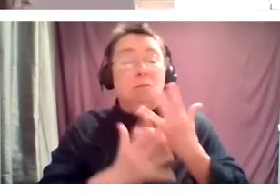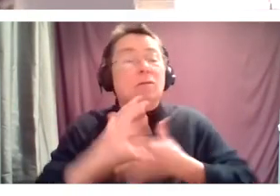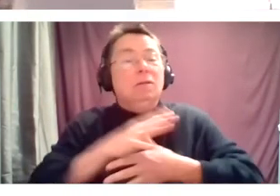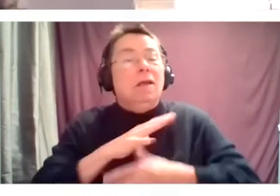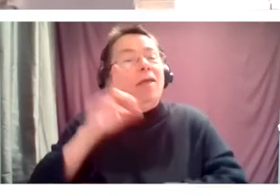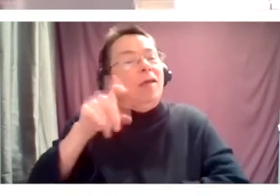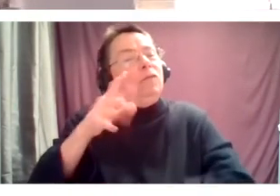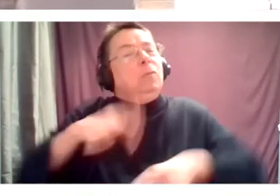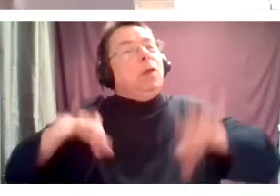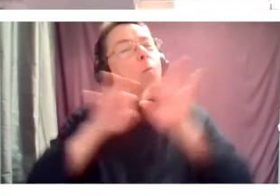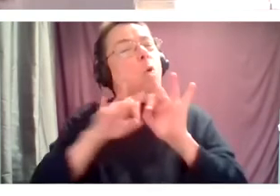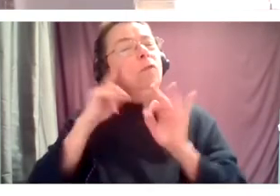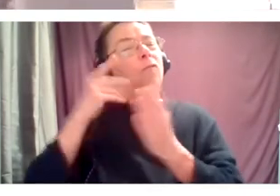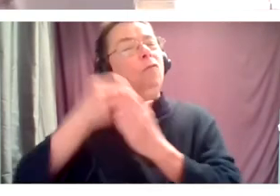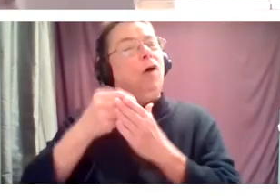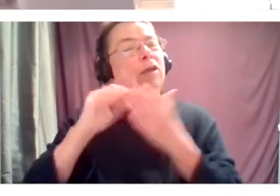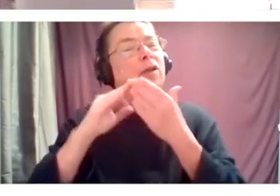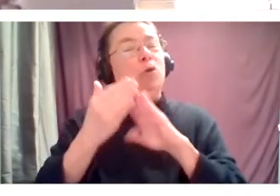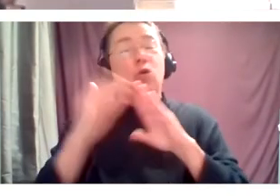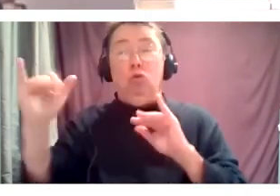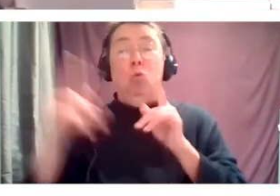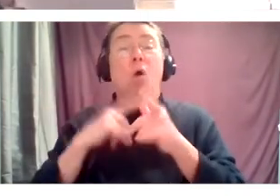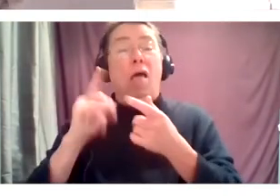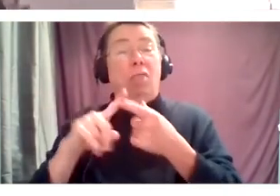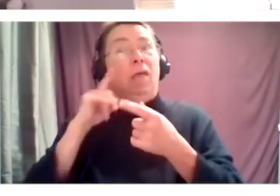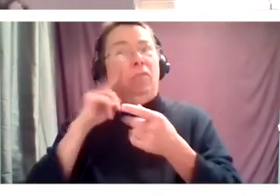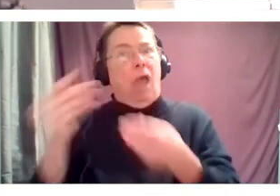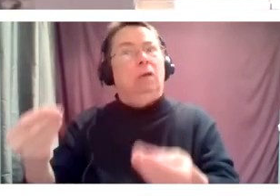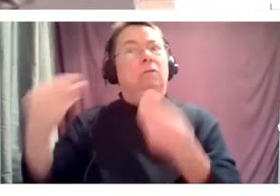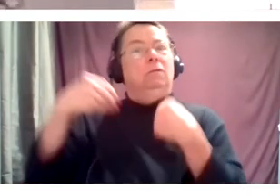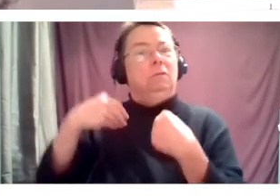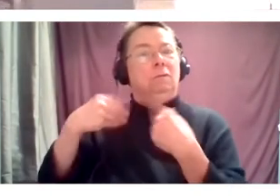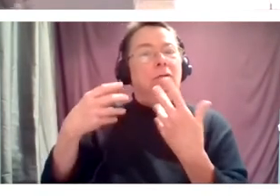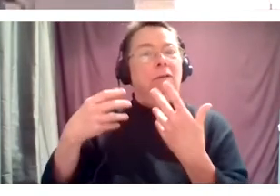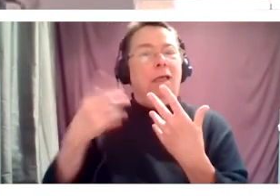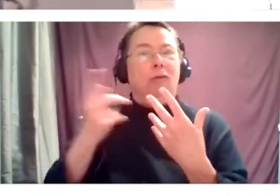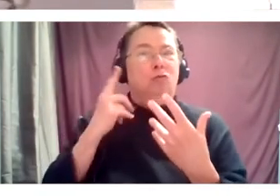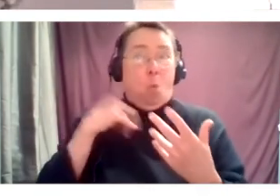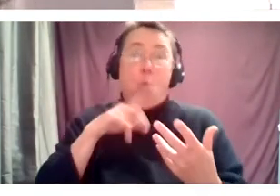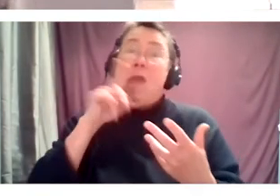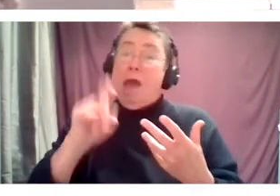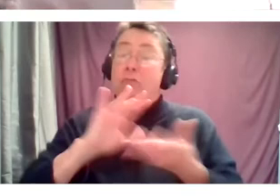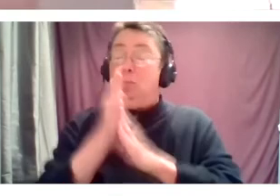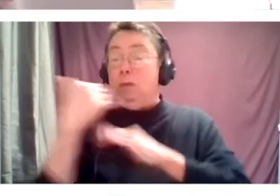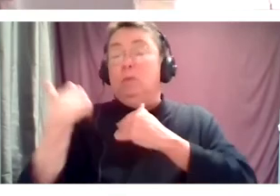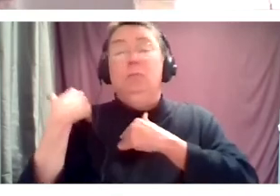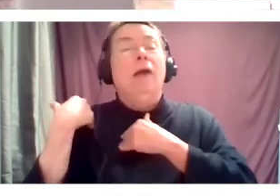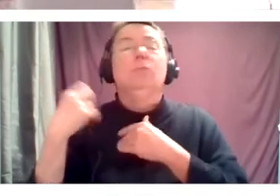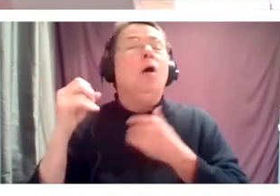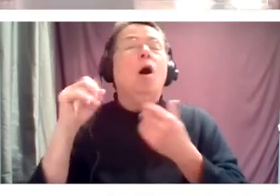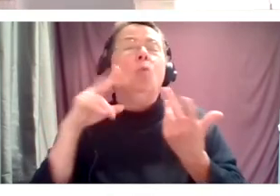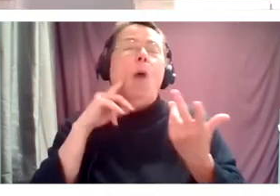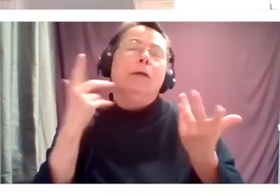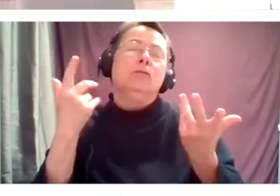for them to continue to be important to us. Like somebody has got to hold our feet to the fire. Otherwise it just gets easy to sort of, well, we tried.